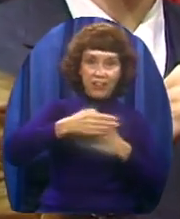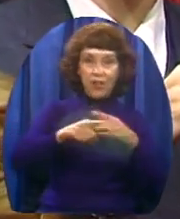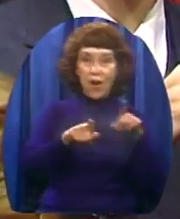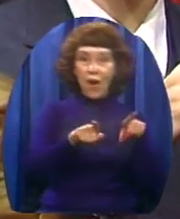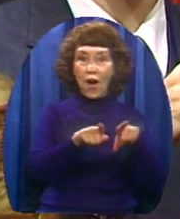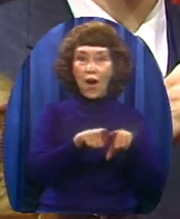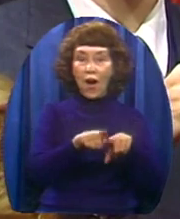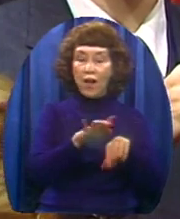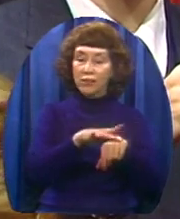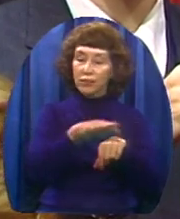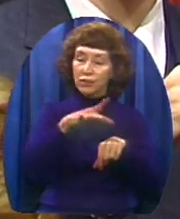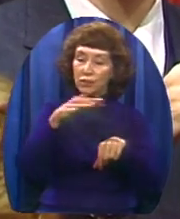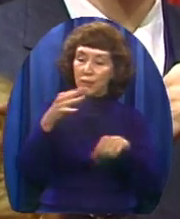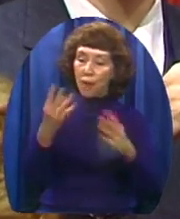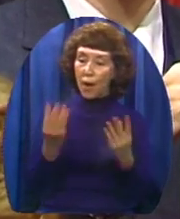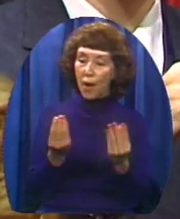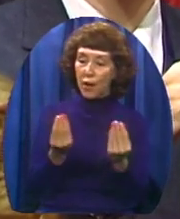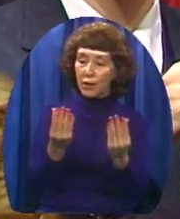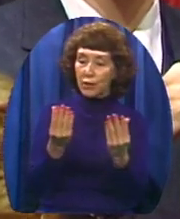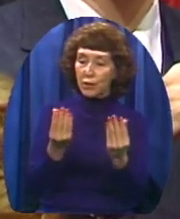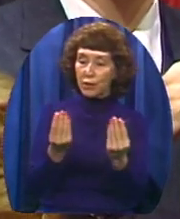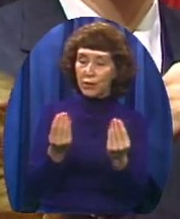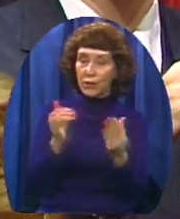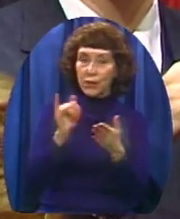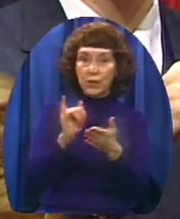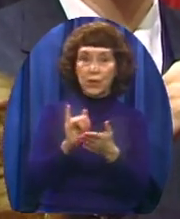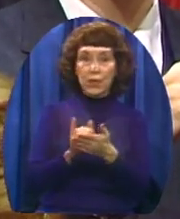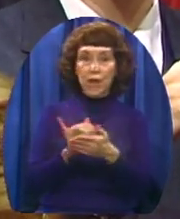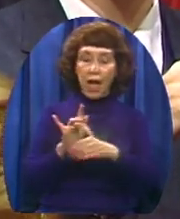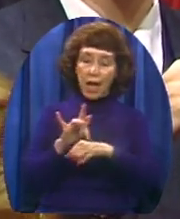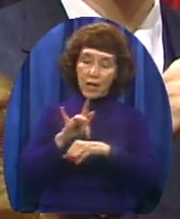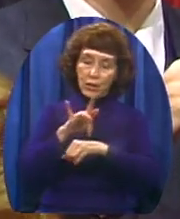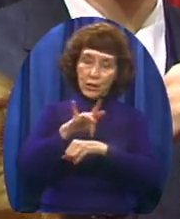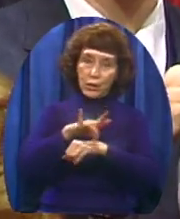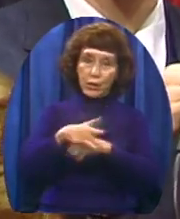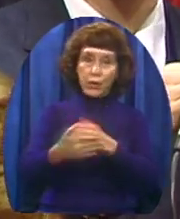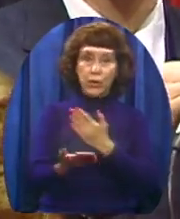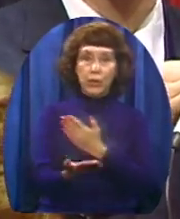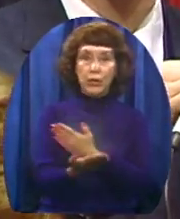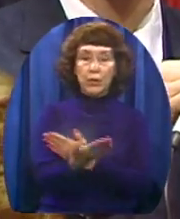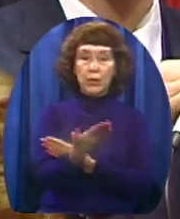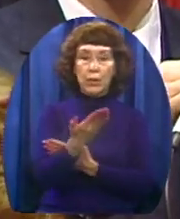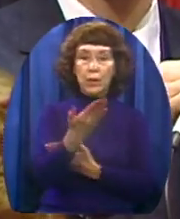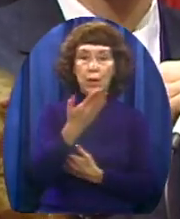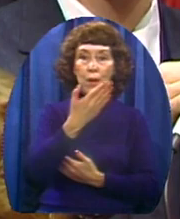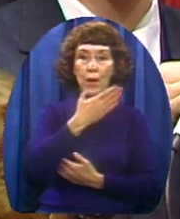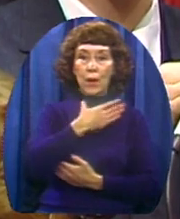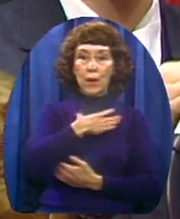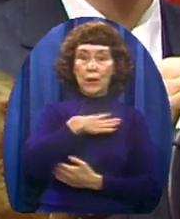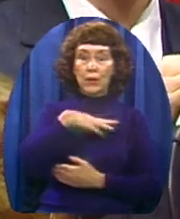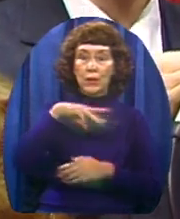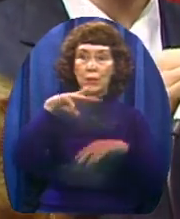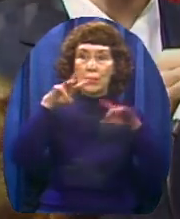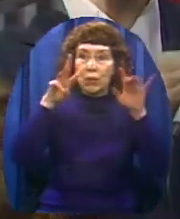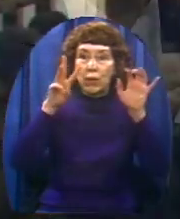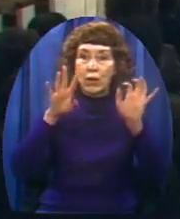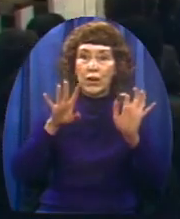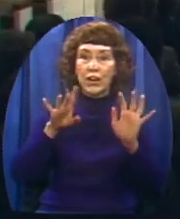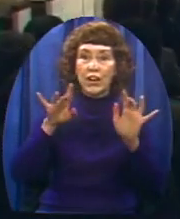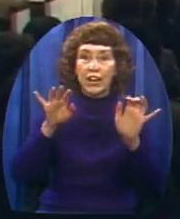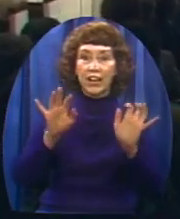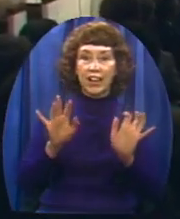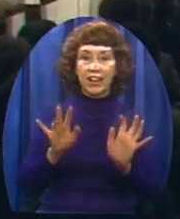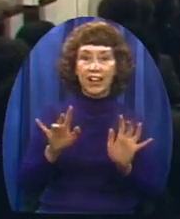dew that early morning rains. As